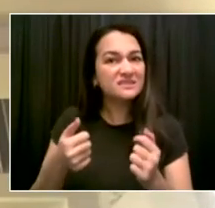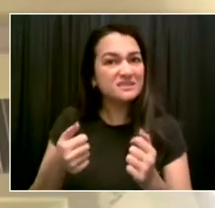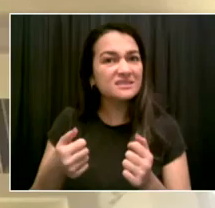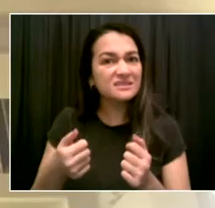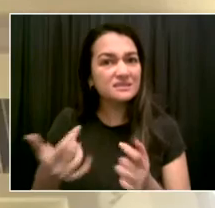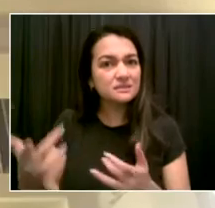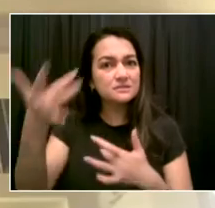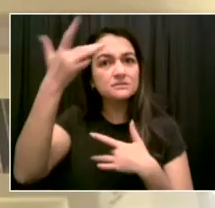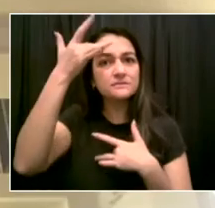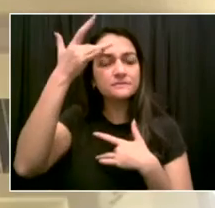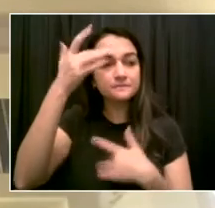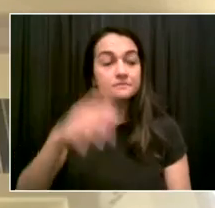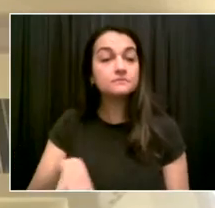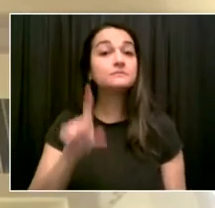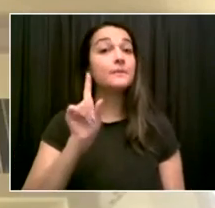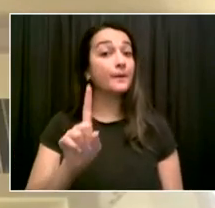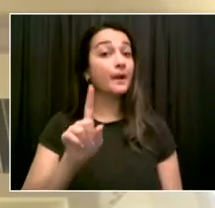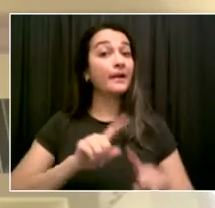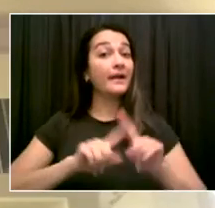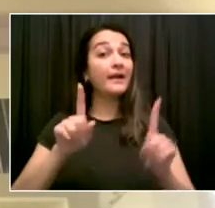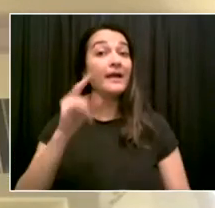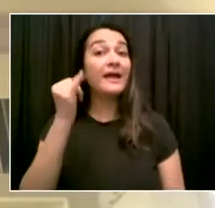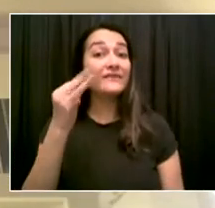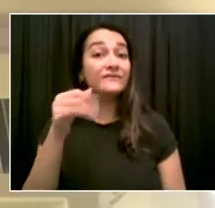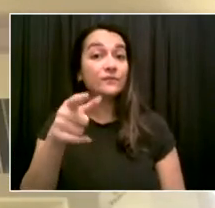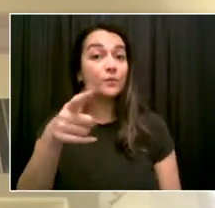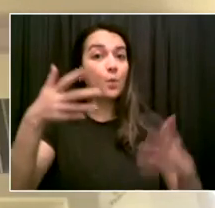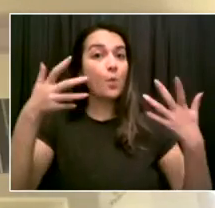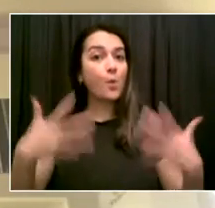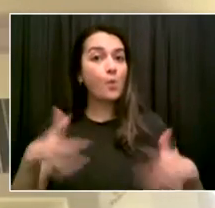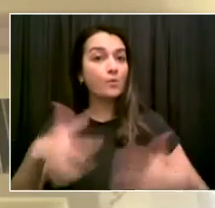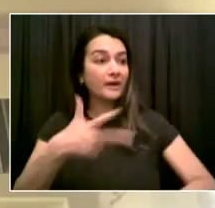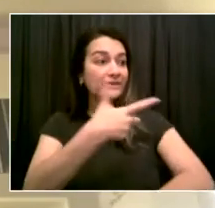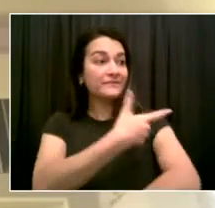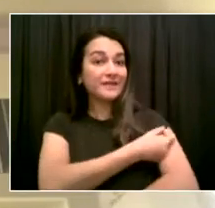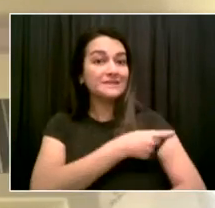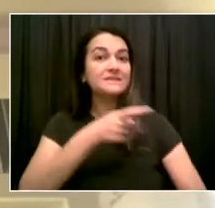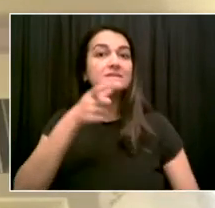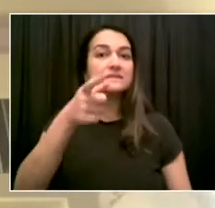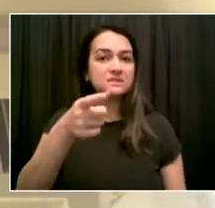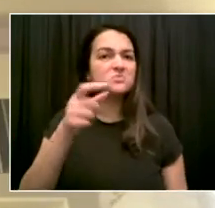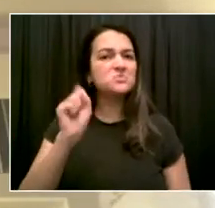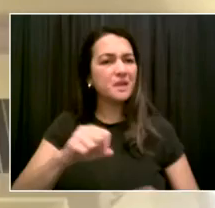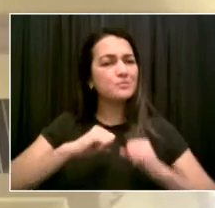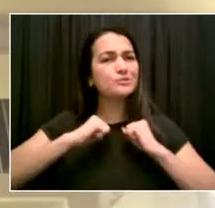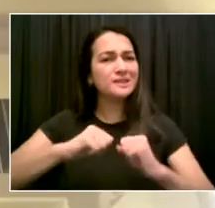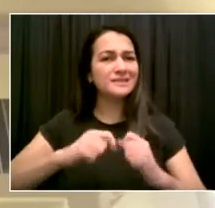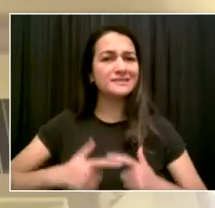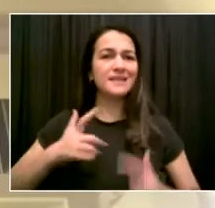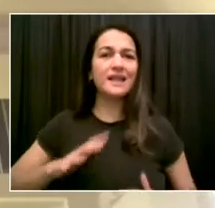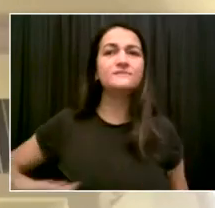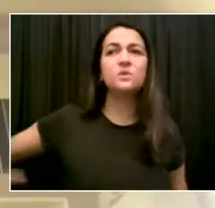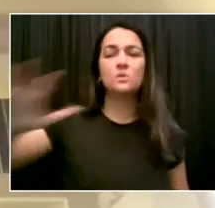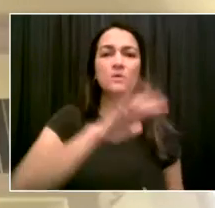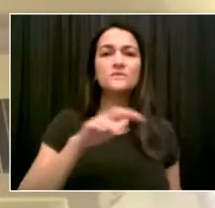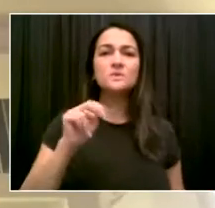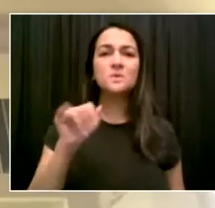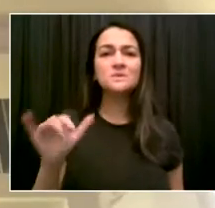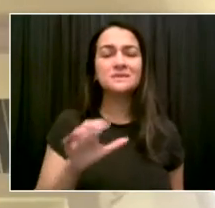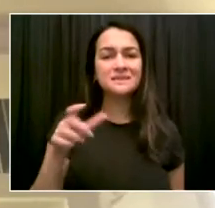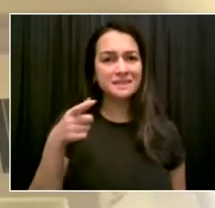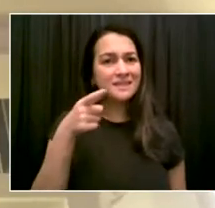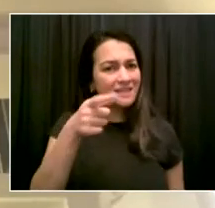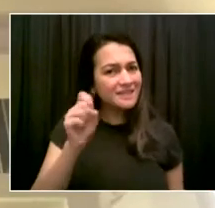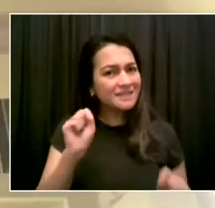saving hundreds of thousands of lives. They are what will stand between this being another